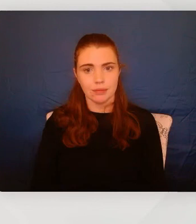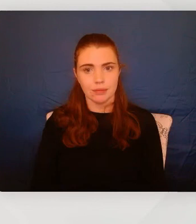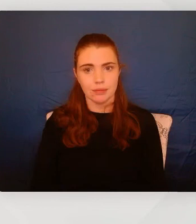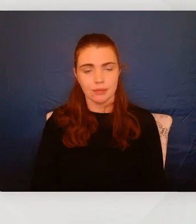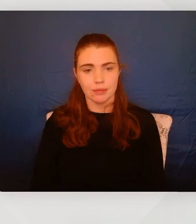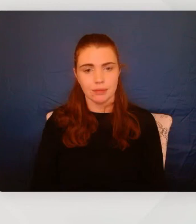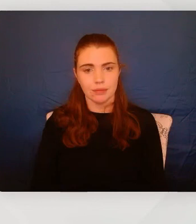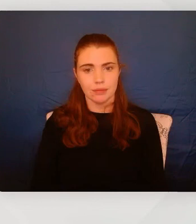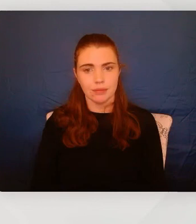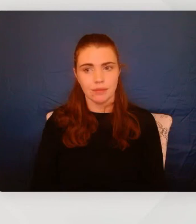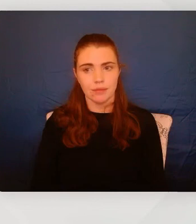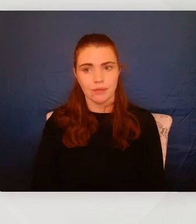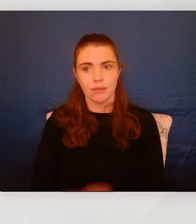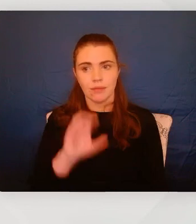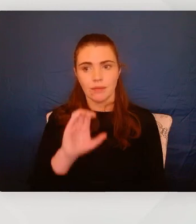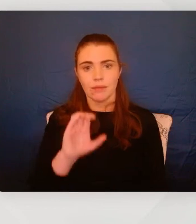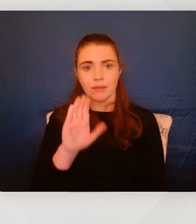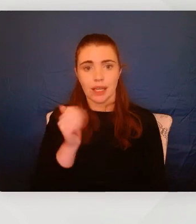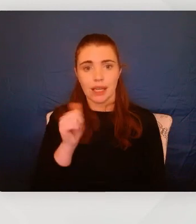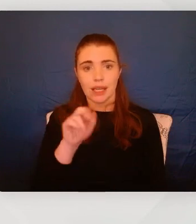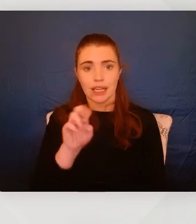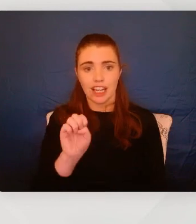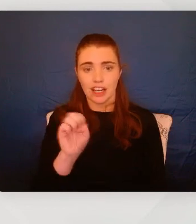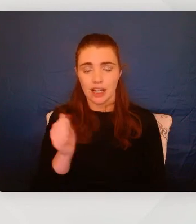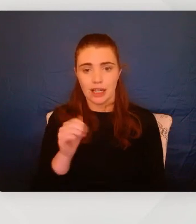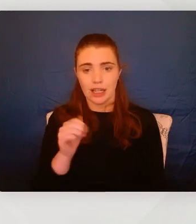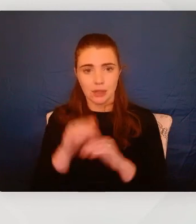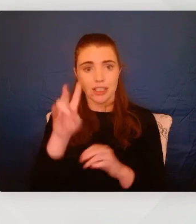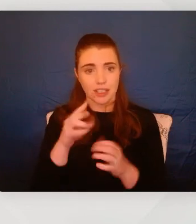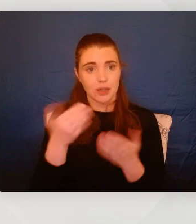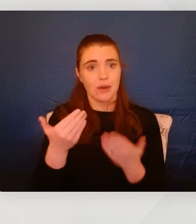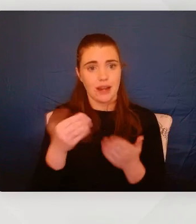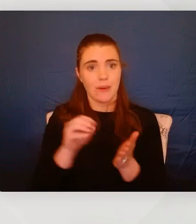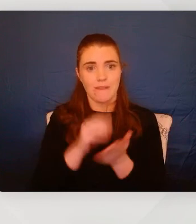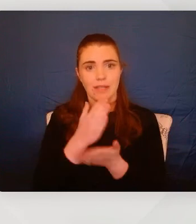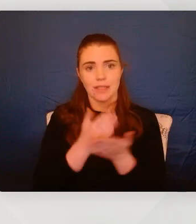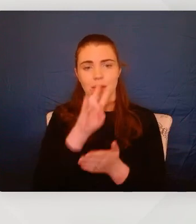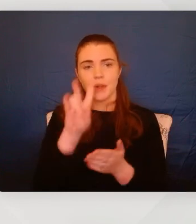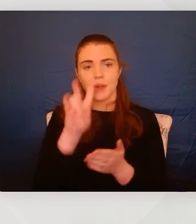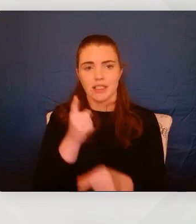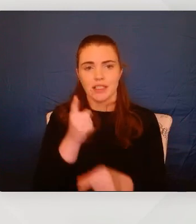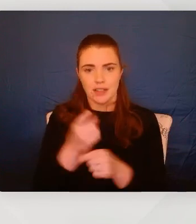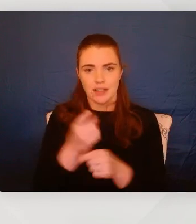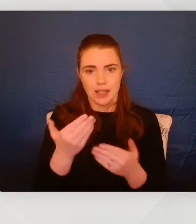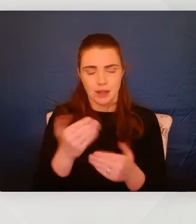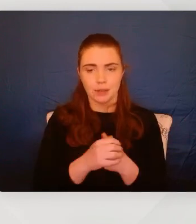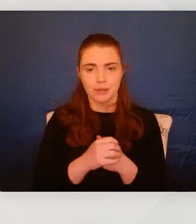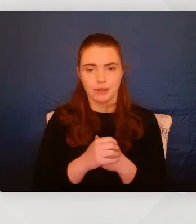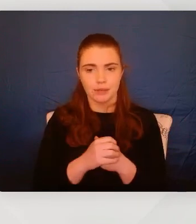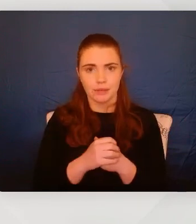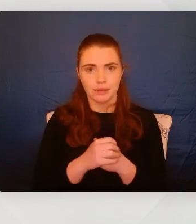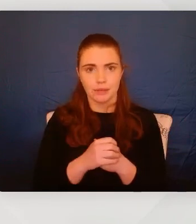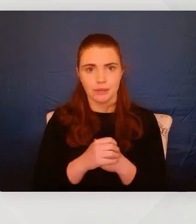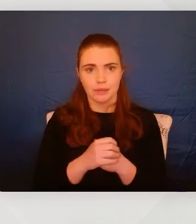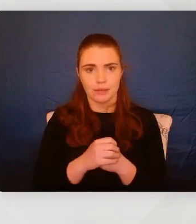So, Claire, is there anything else there that you want to come on with? There's a couple of questions. Yeah. One of them, sorry,